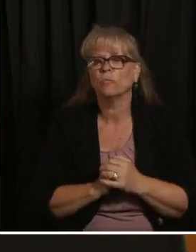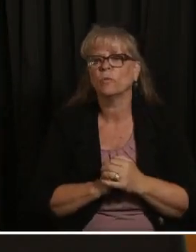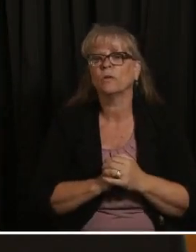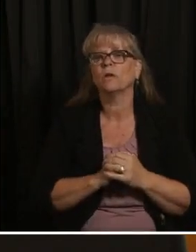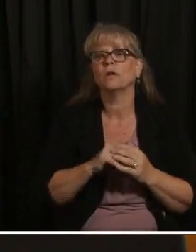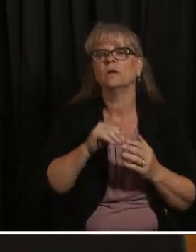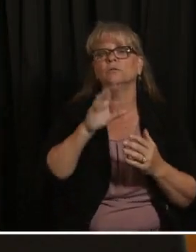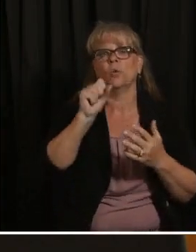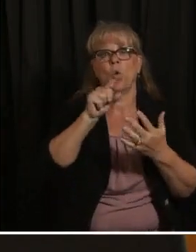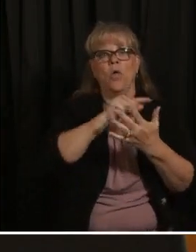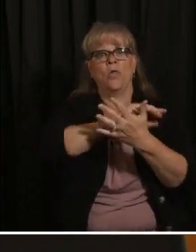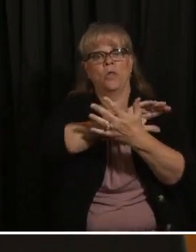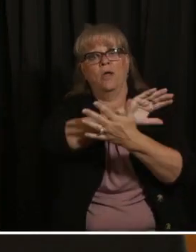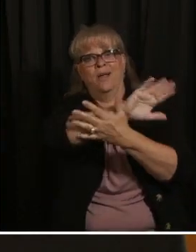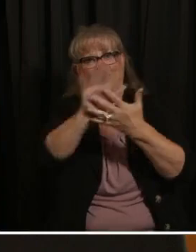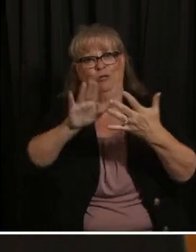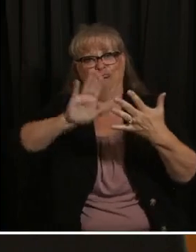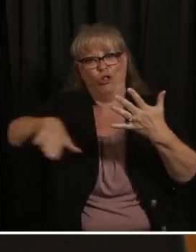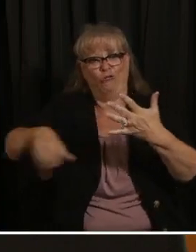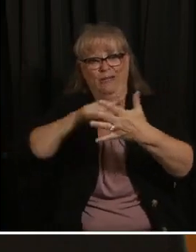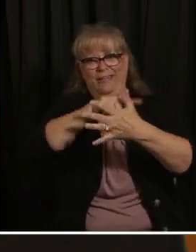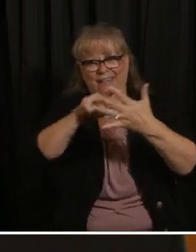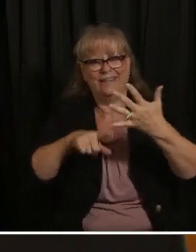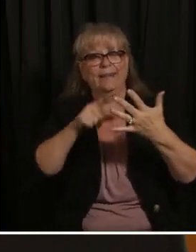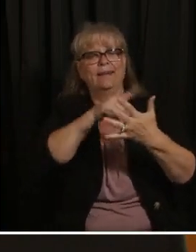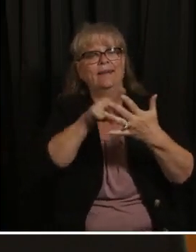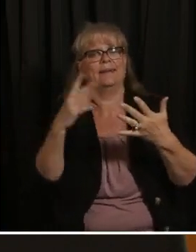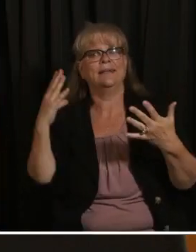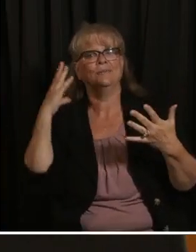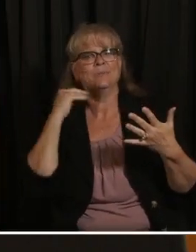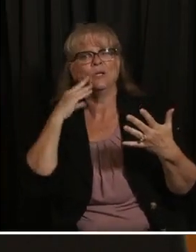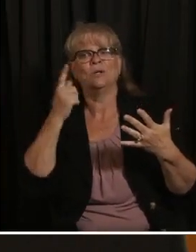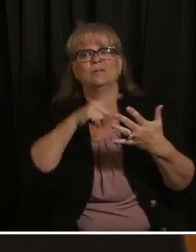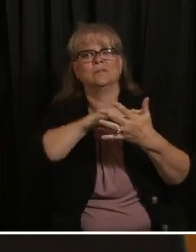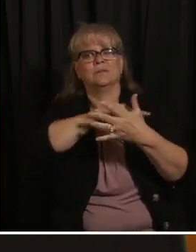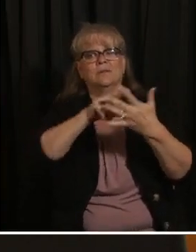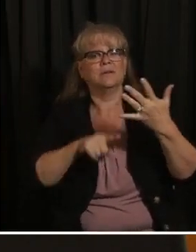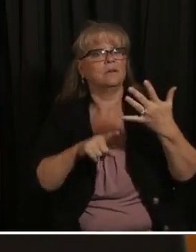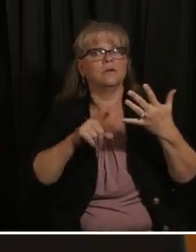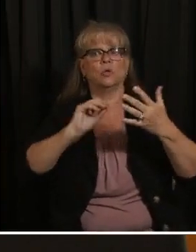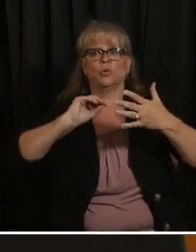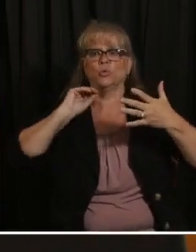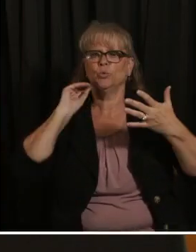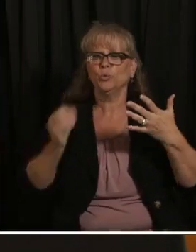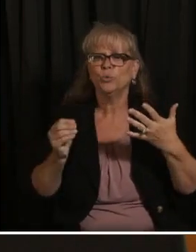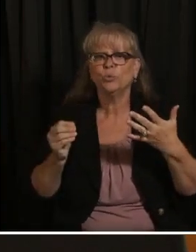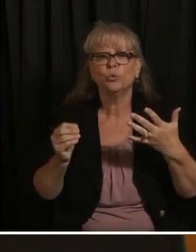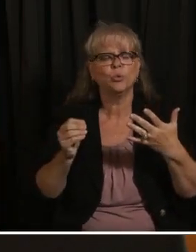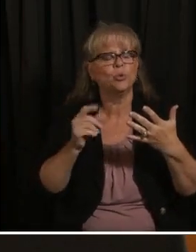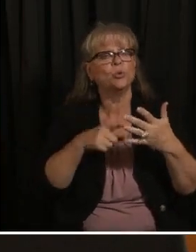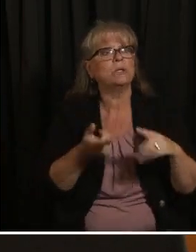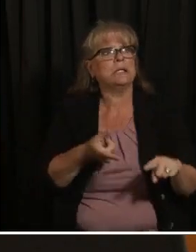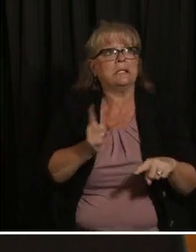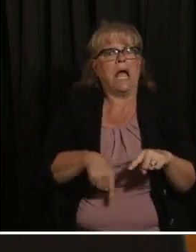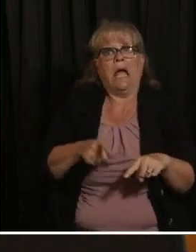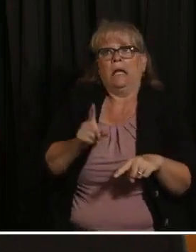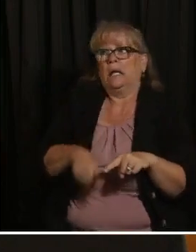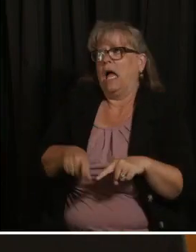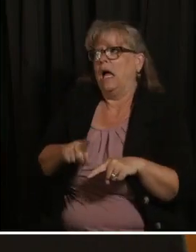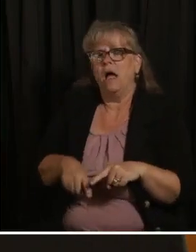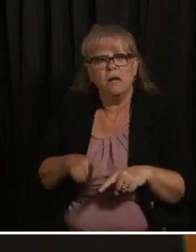show that the sky's the limit in Colorado and they're great examples of the of the Colorado spirit and and and